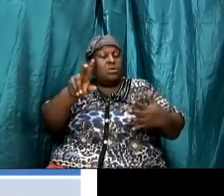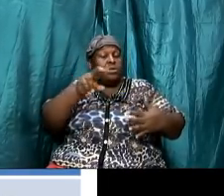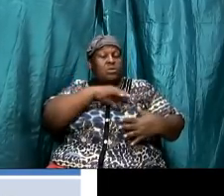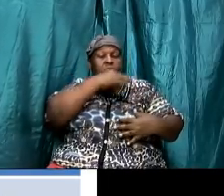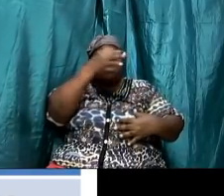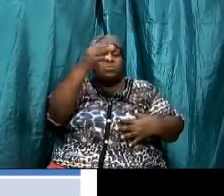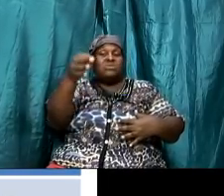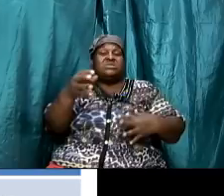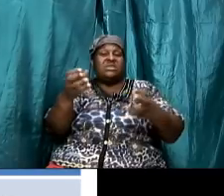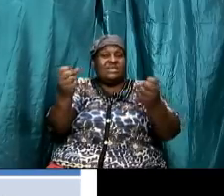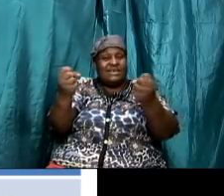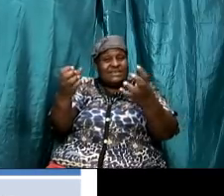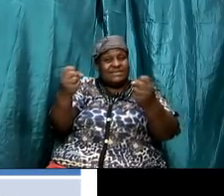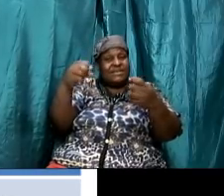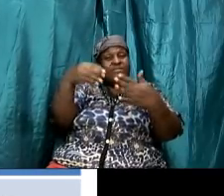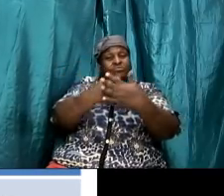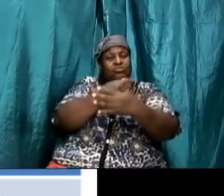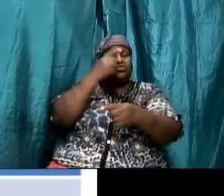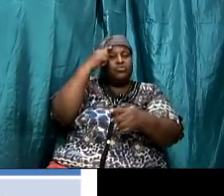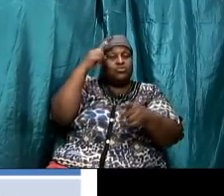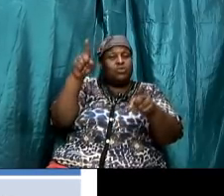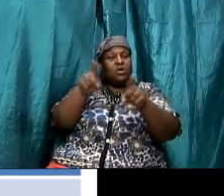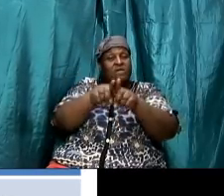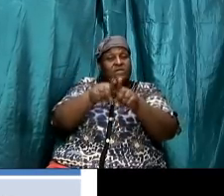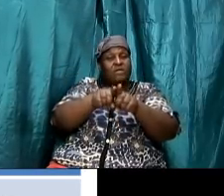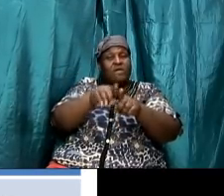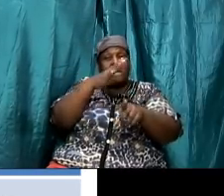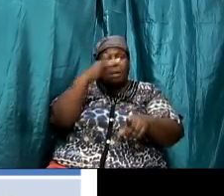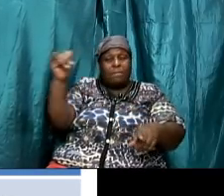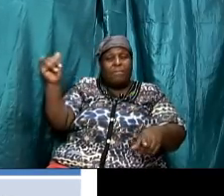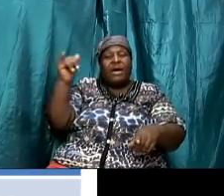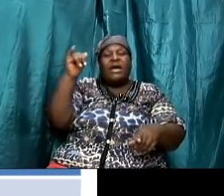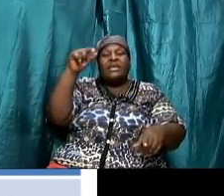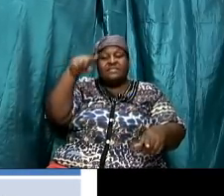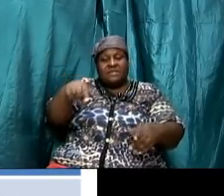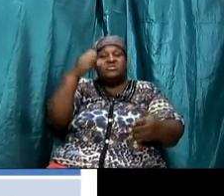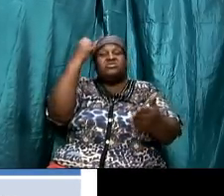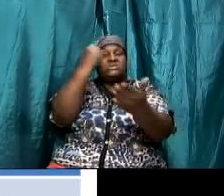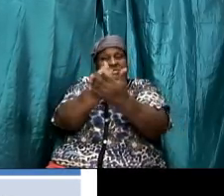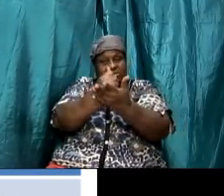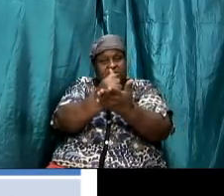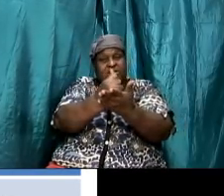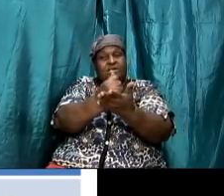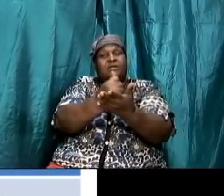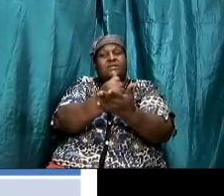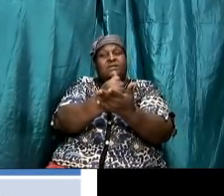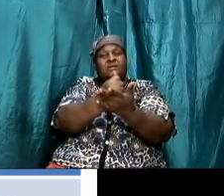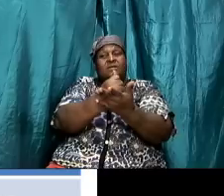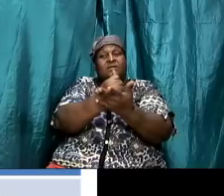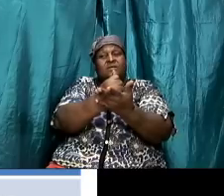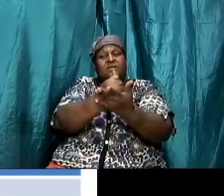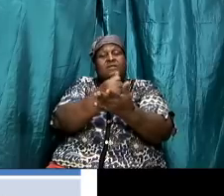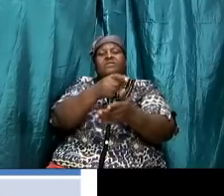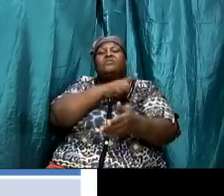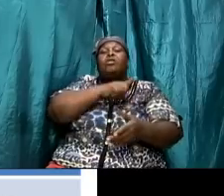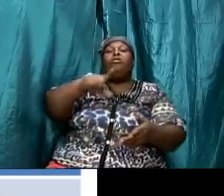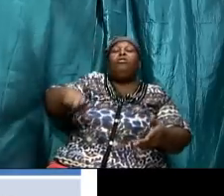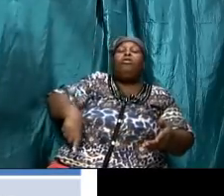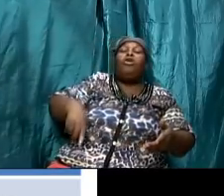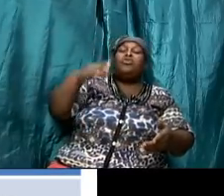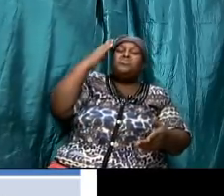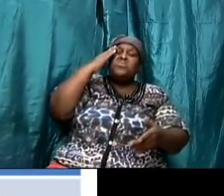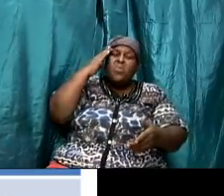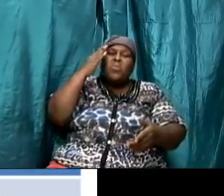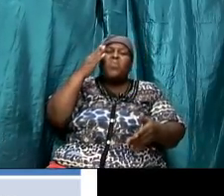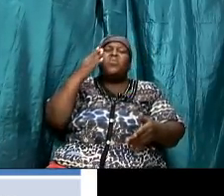is the sign of the new covenant by this seal halagula hadaba sata the lord know it them